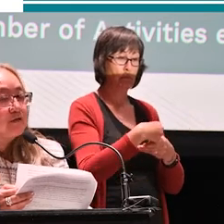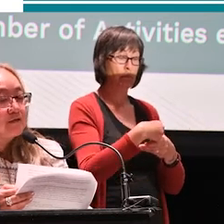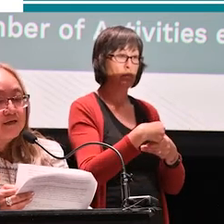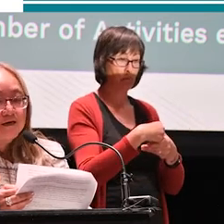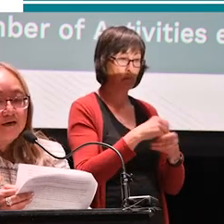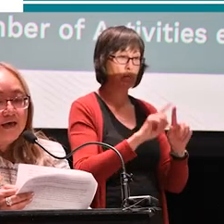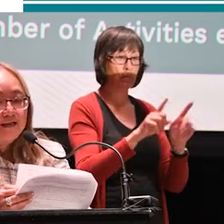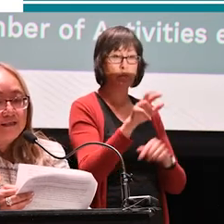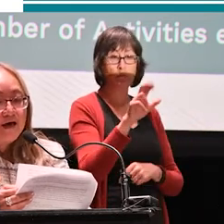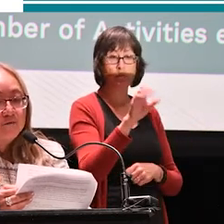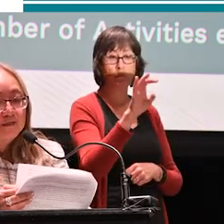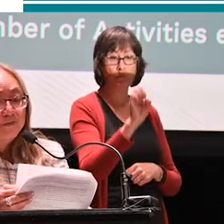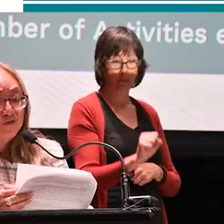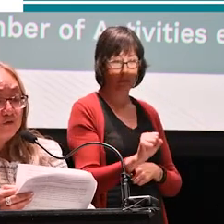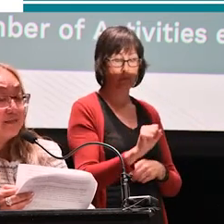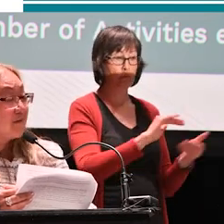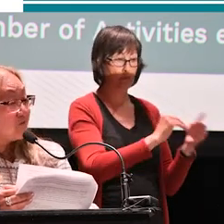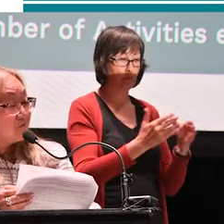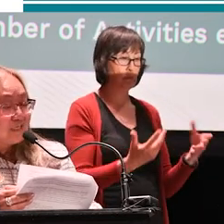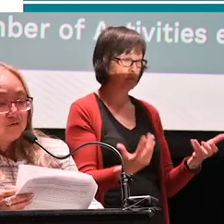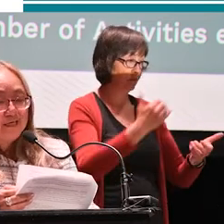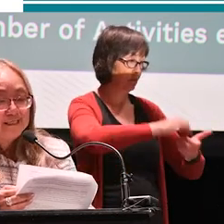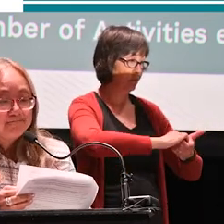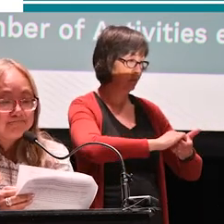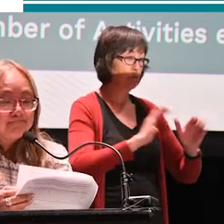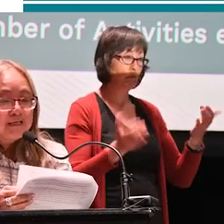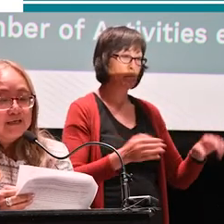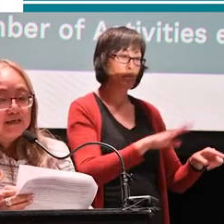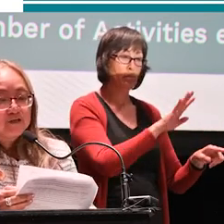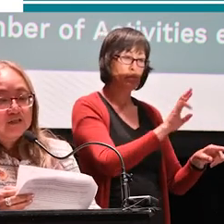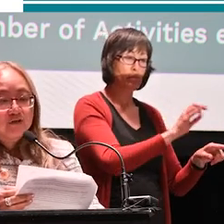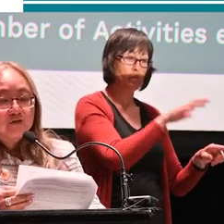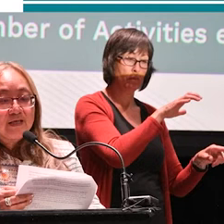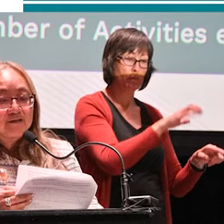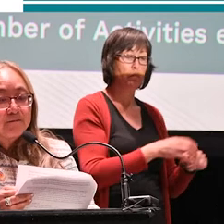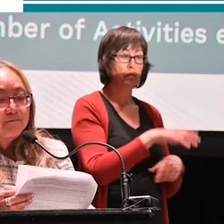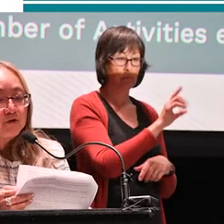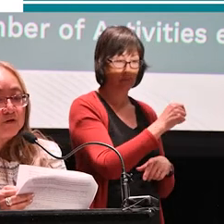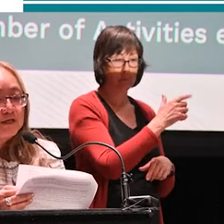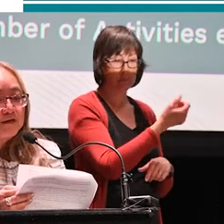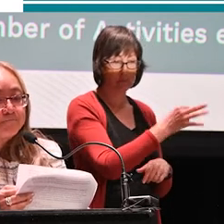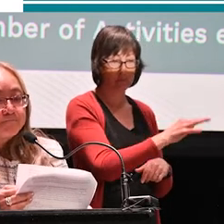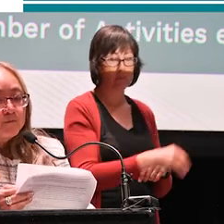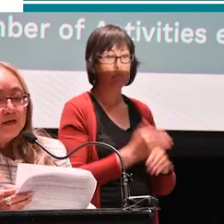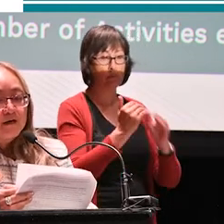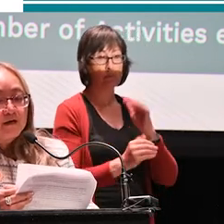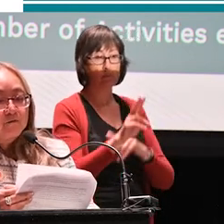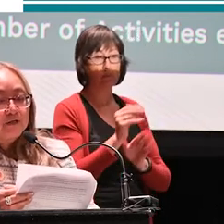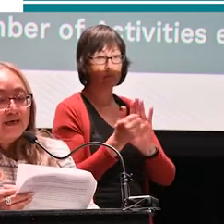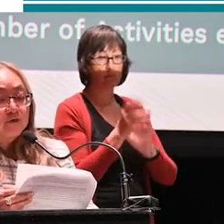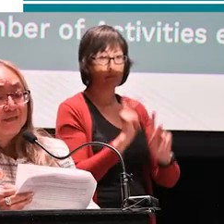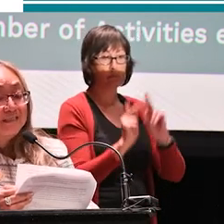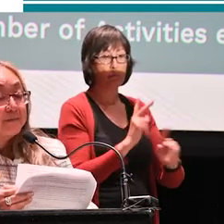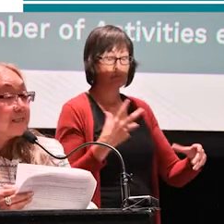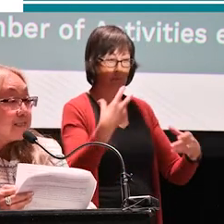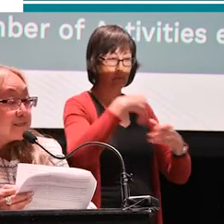communities. And that was compared to 4,700 in 2019. Just under 2,000 people were